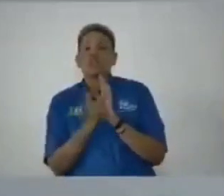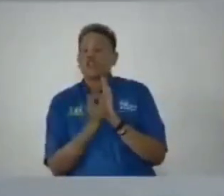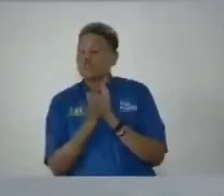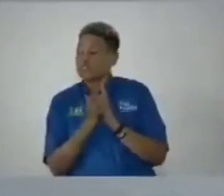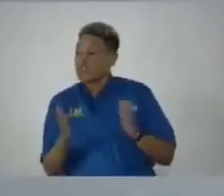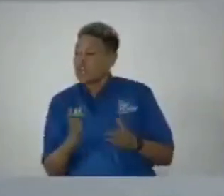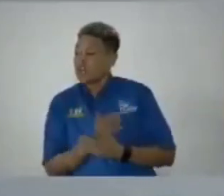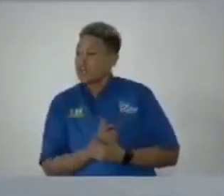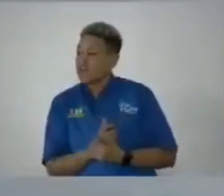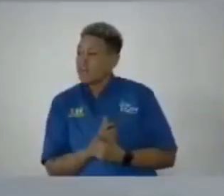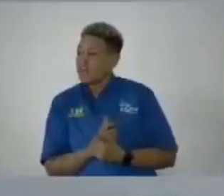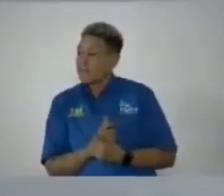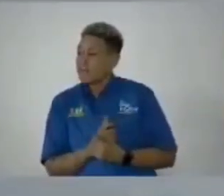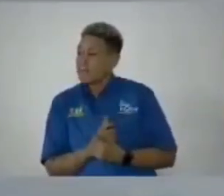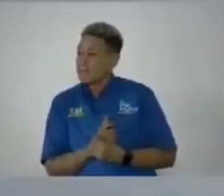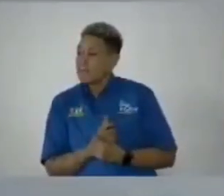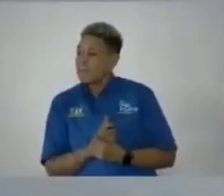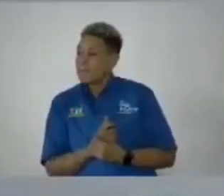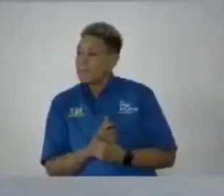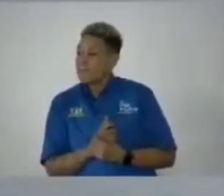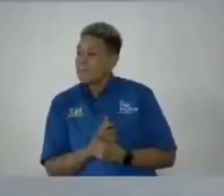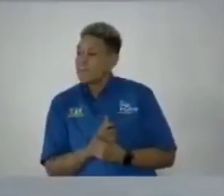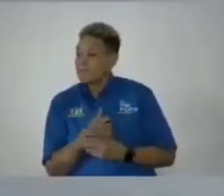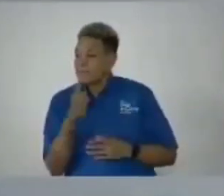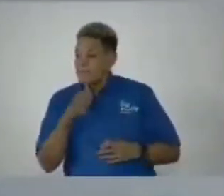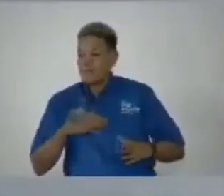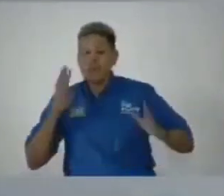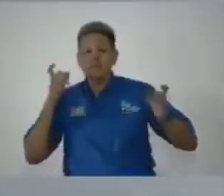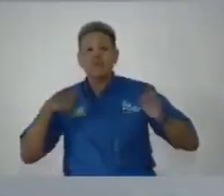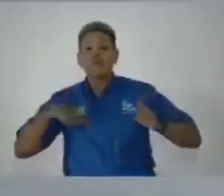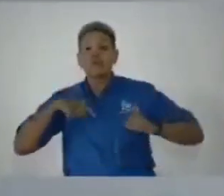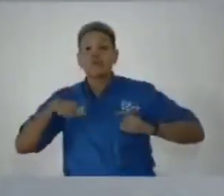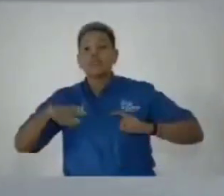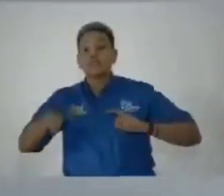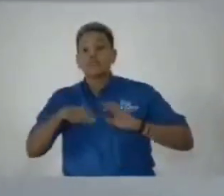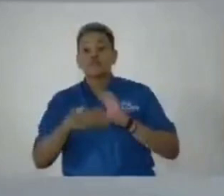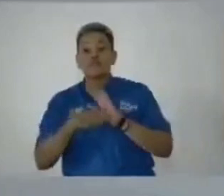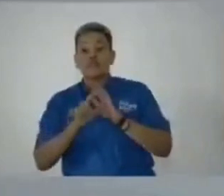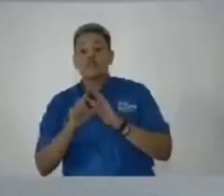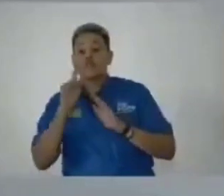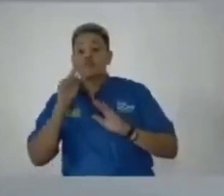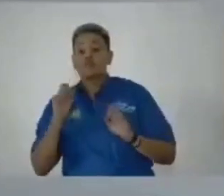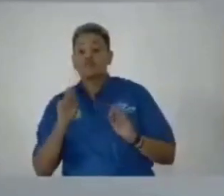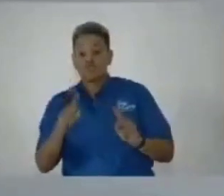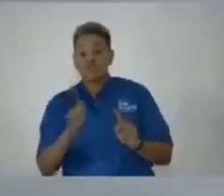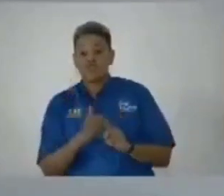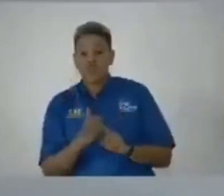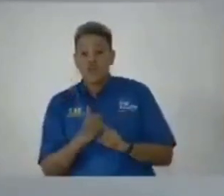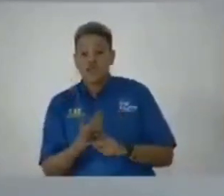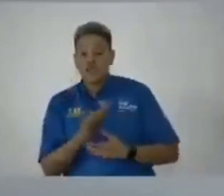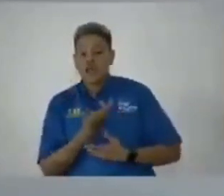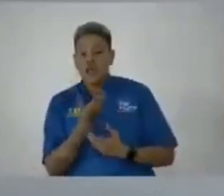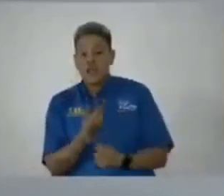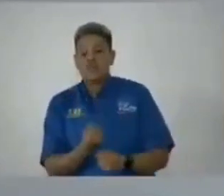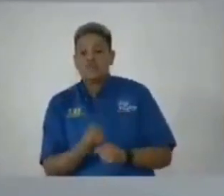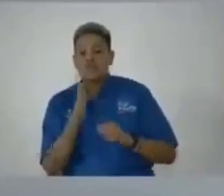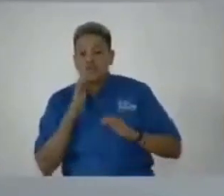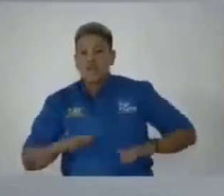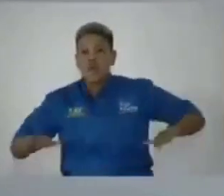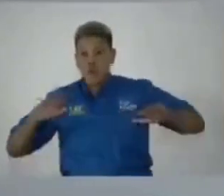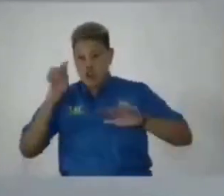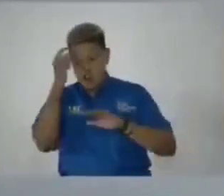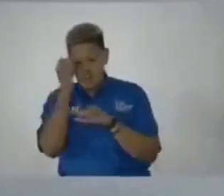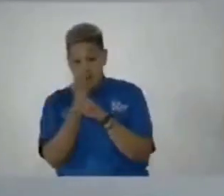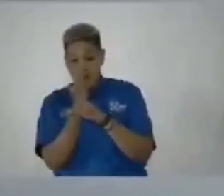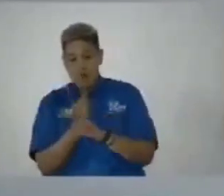madam speaker we need this review to restore the confidence of every government worker